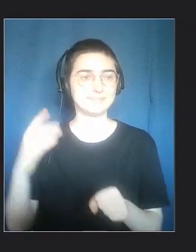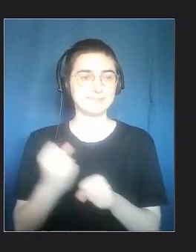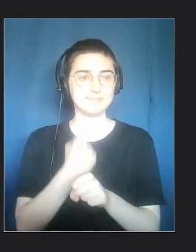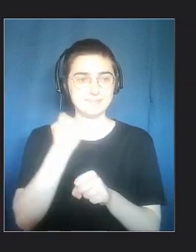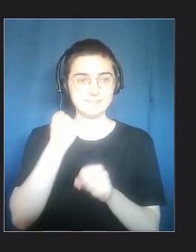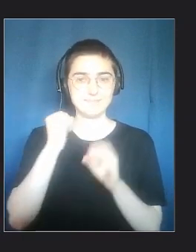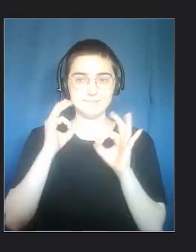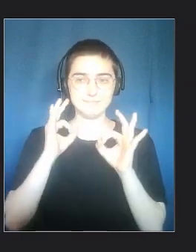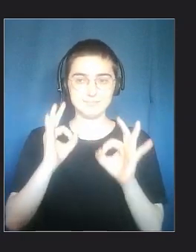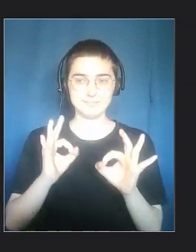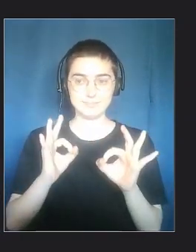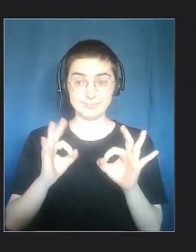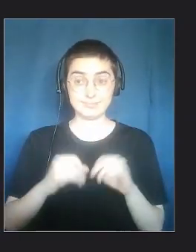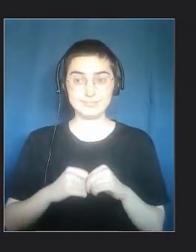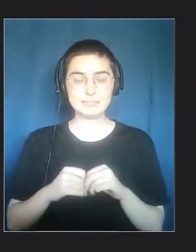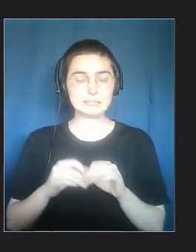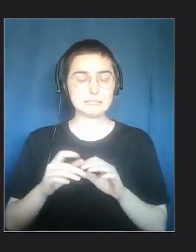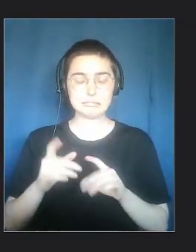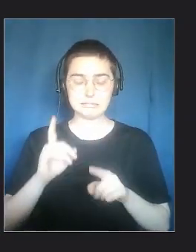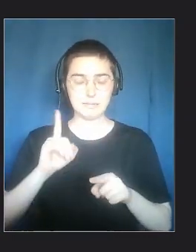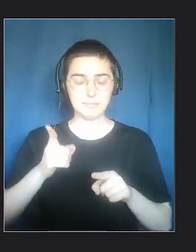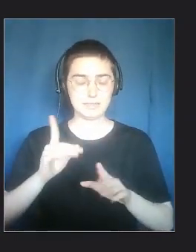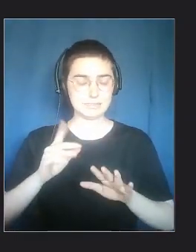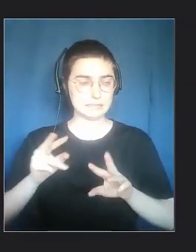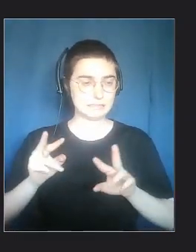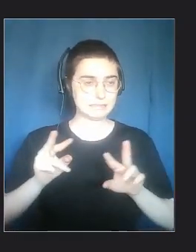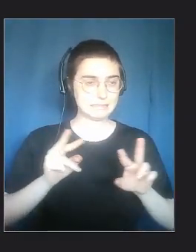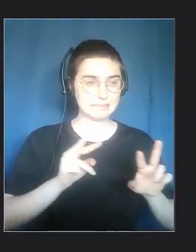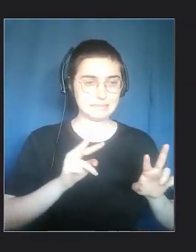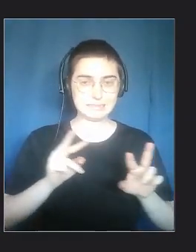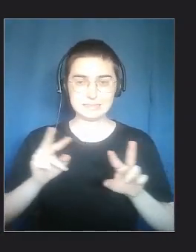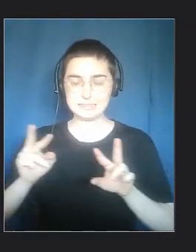Okay, I found what I was looking for.